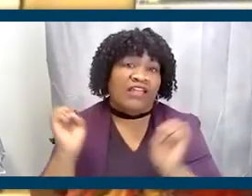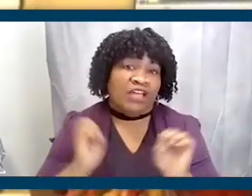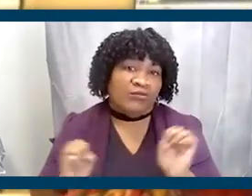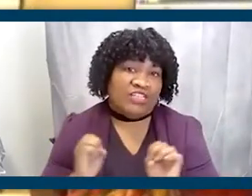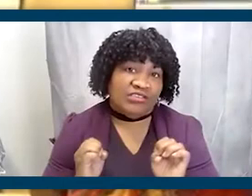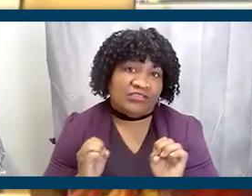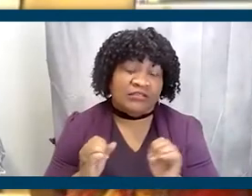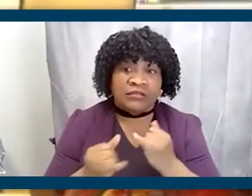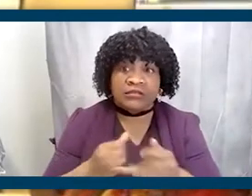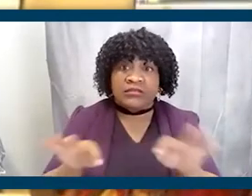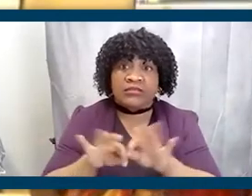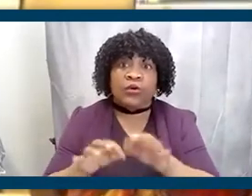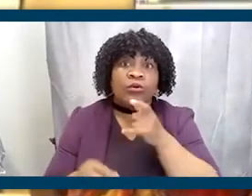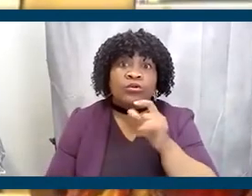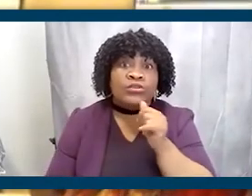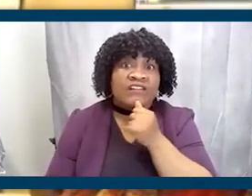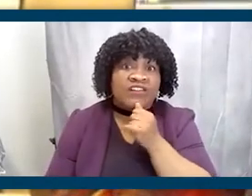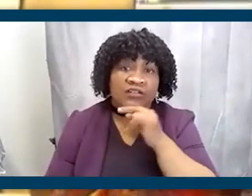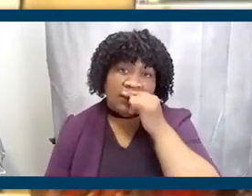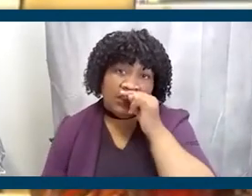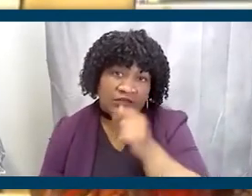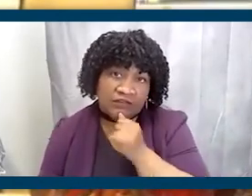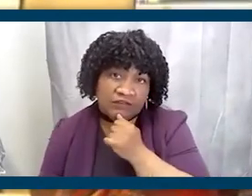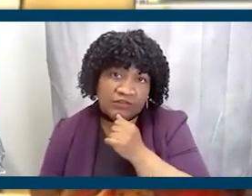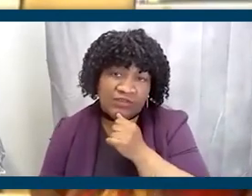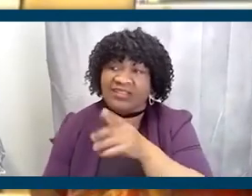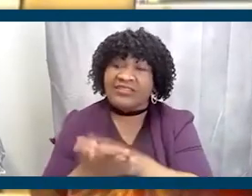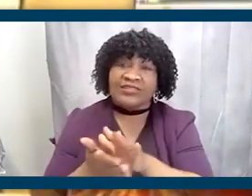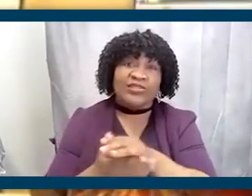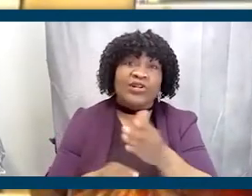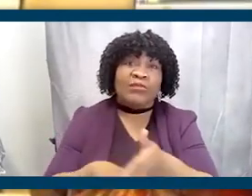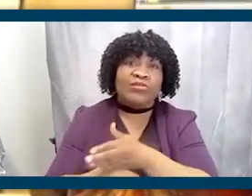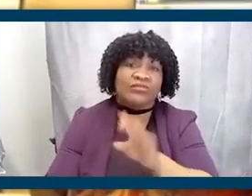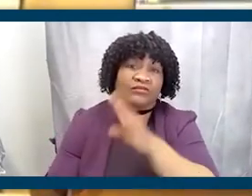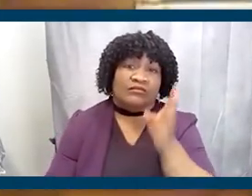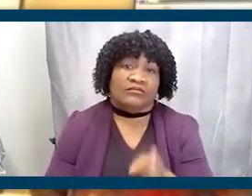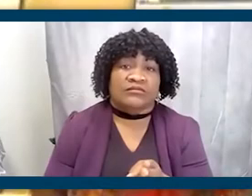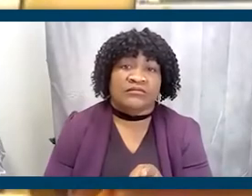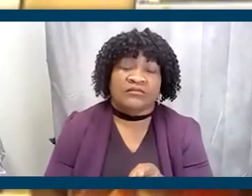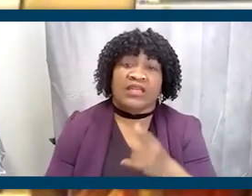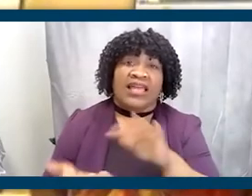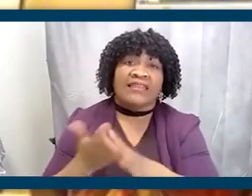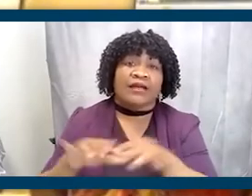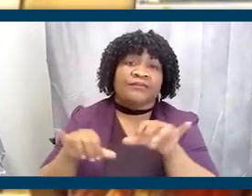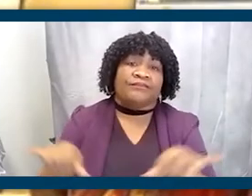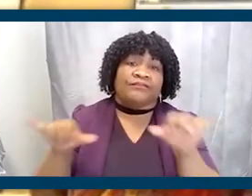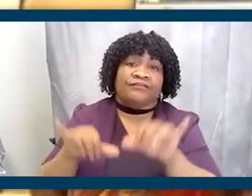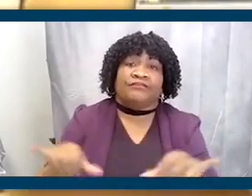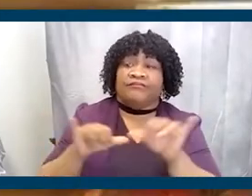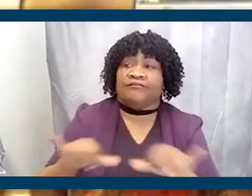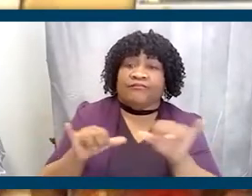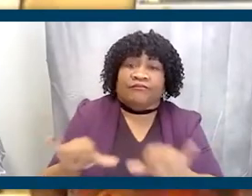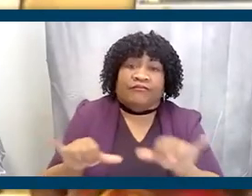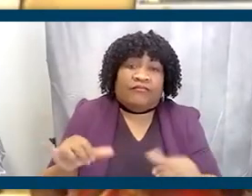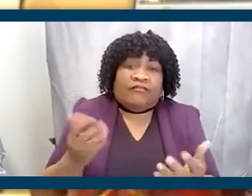the end, our kids suffered and the schools never really improved and they became complacent with what's done and